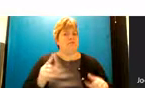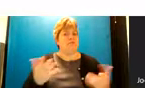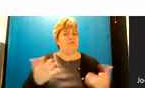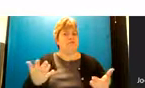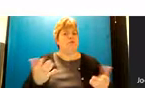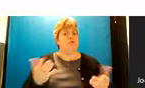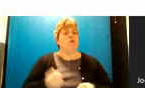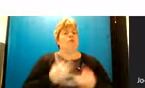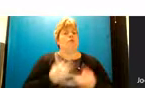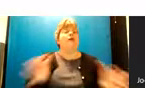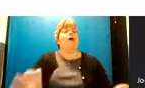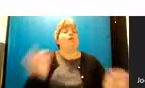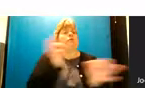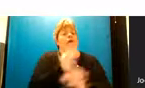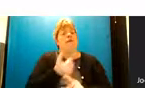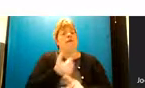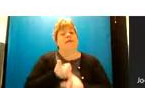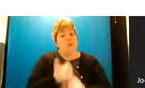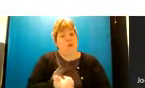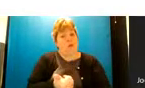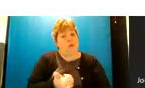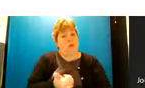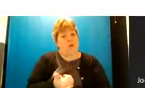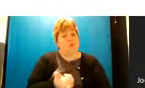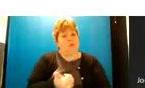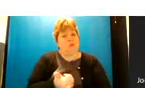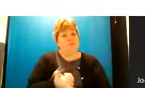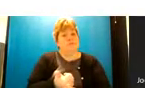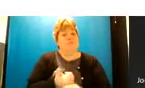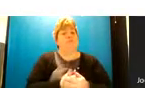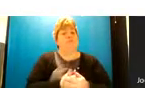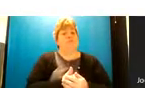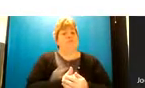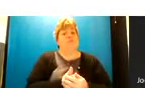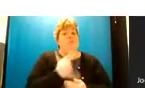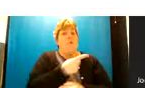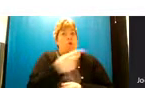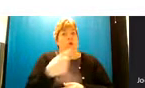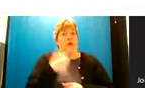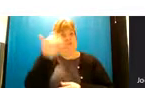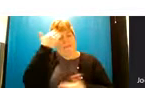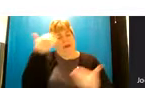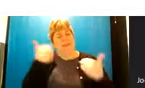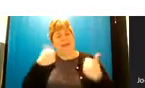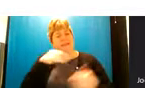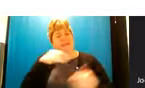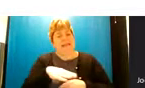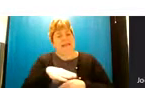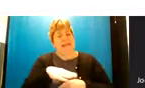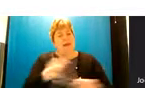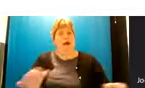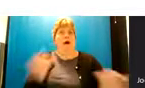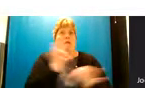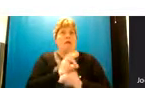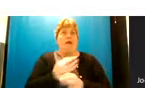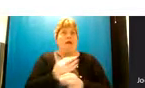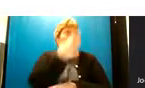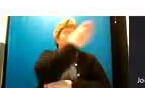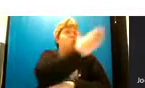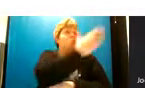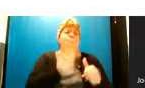provide alternative support um to people with mental health needs as an alternative to a need primarily